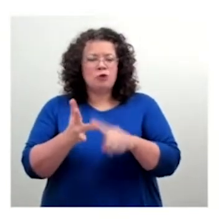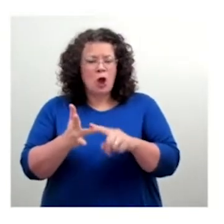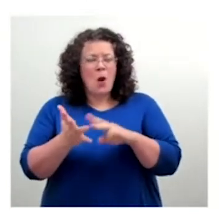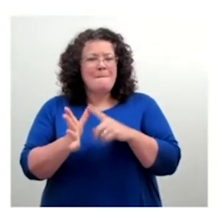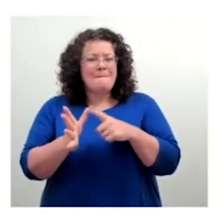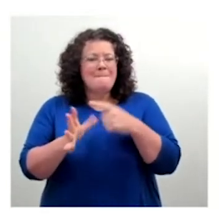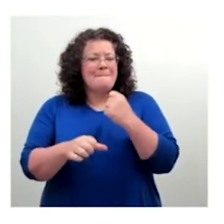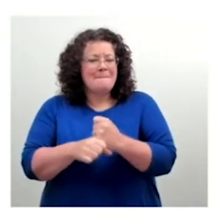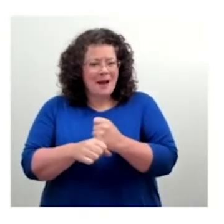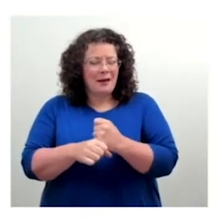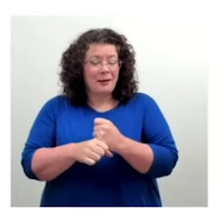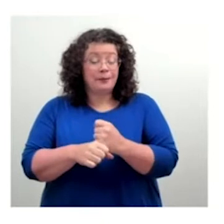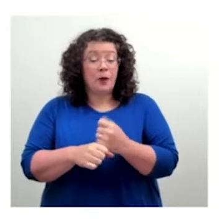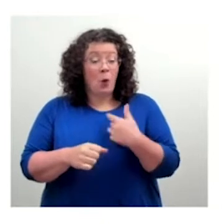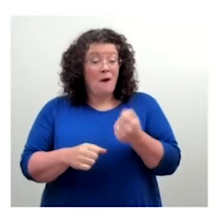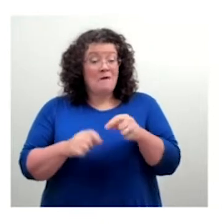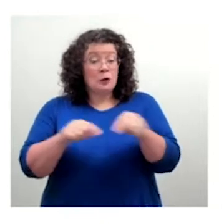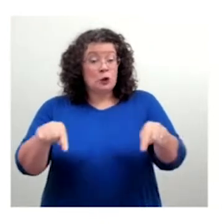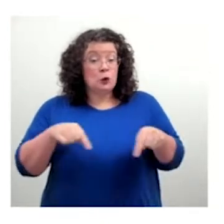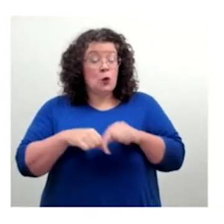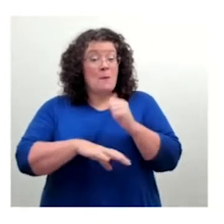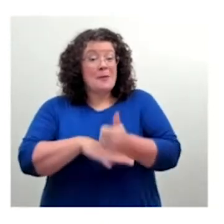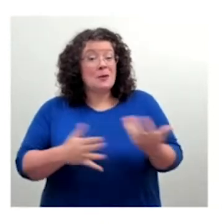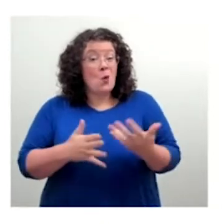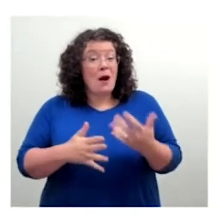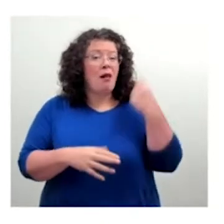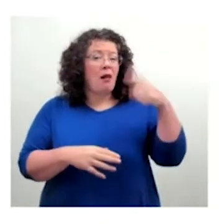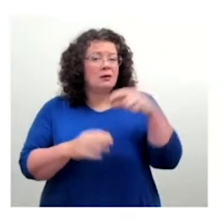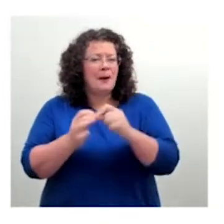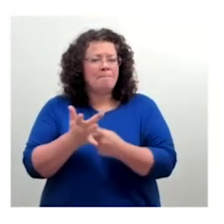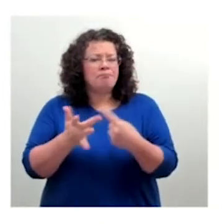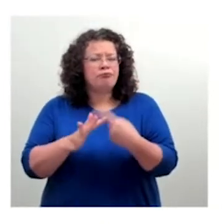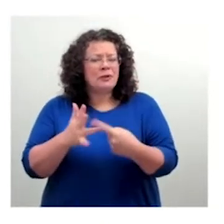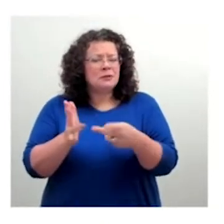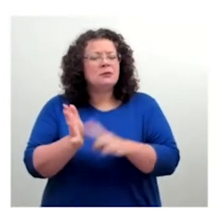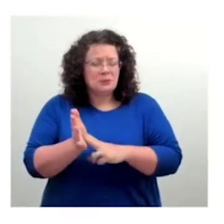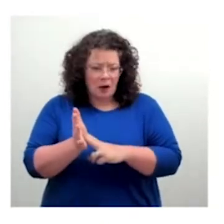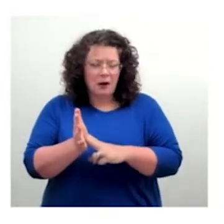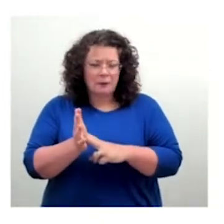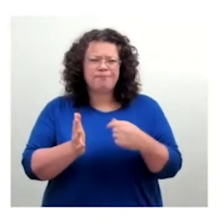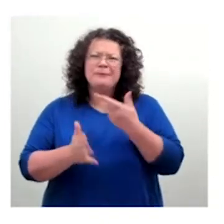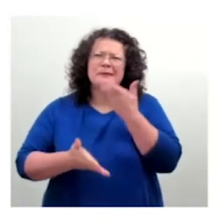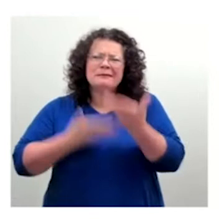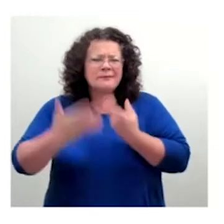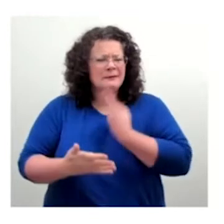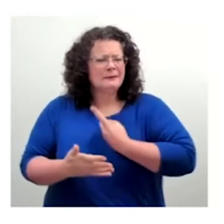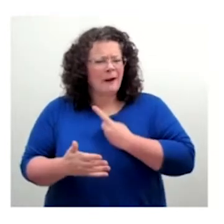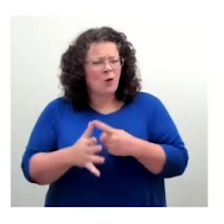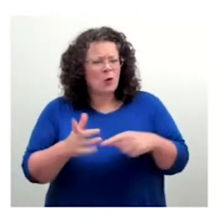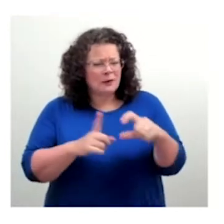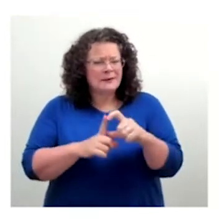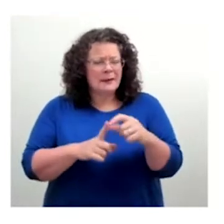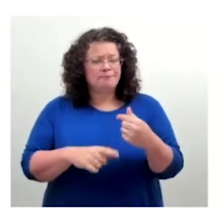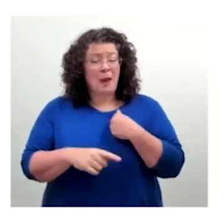is I'm a 50-year-old white male, originally from Switzerland, know, hence my slightly